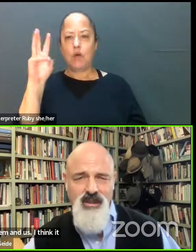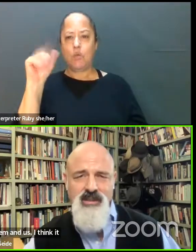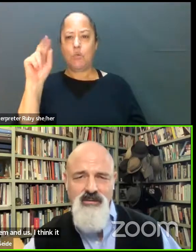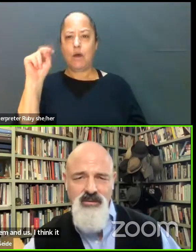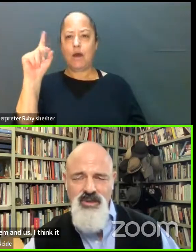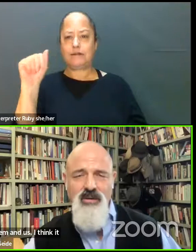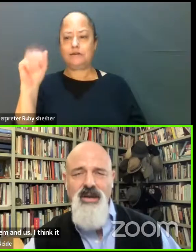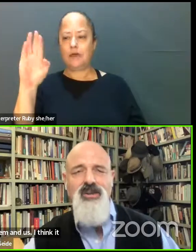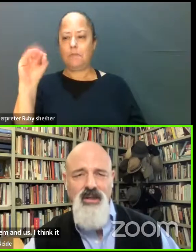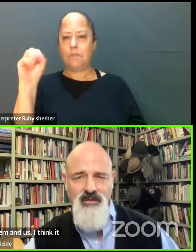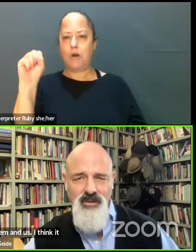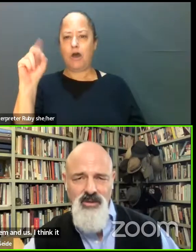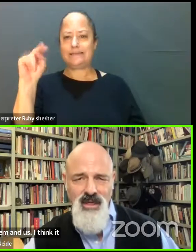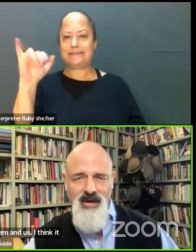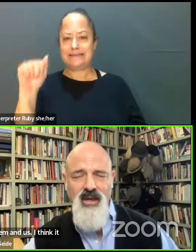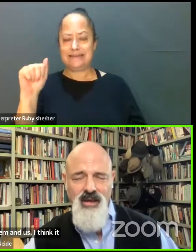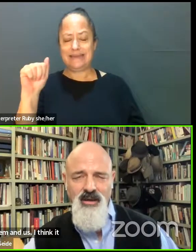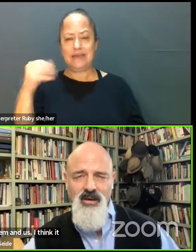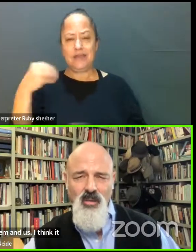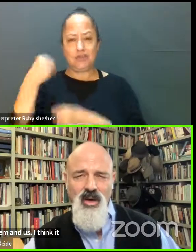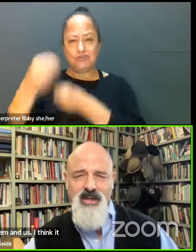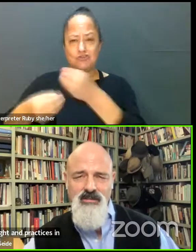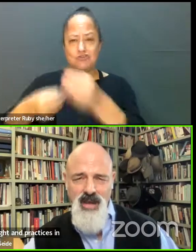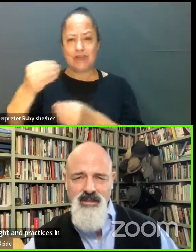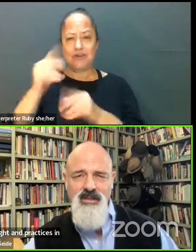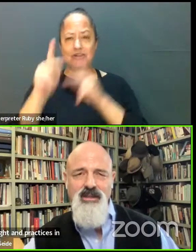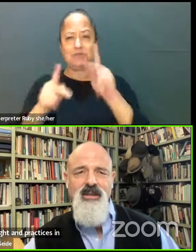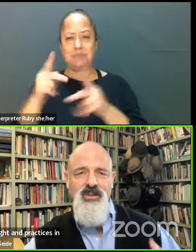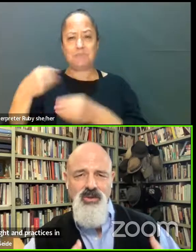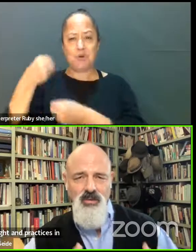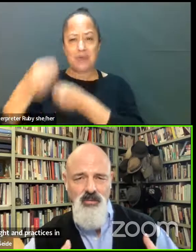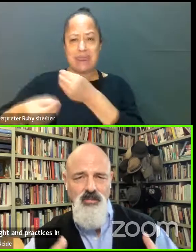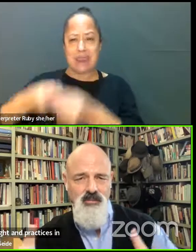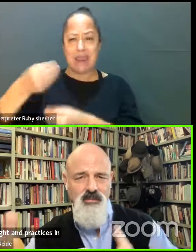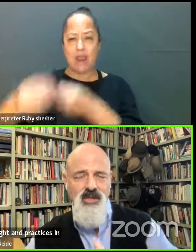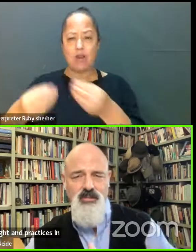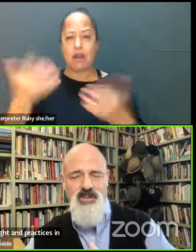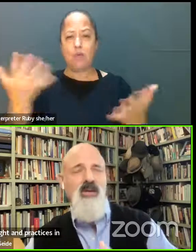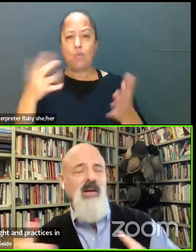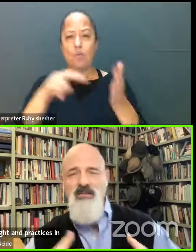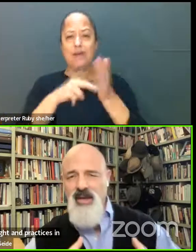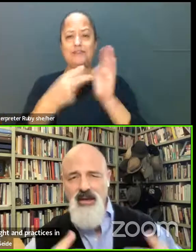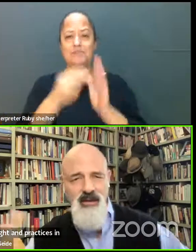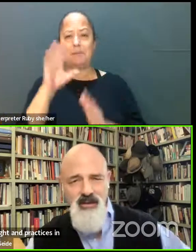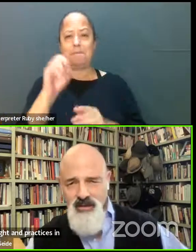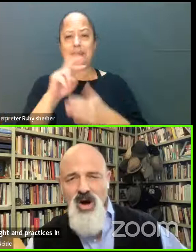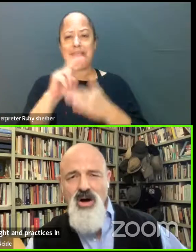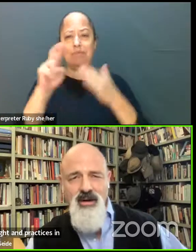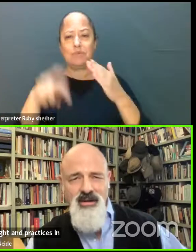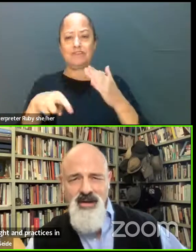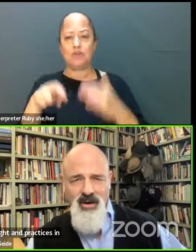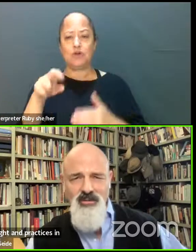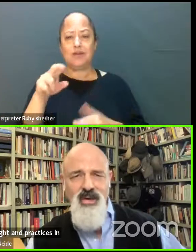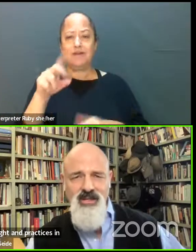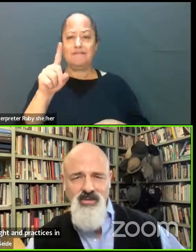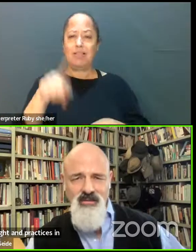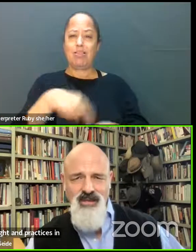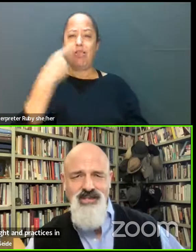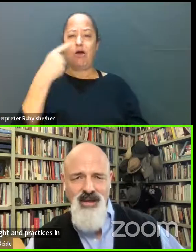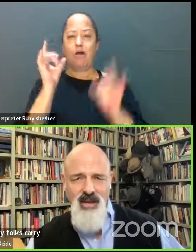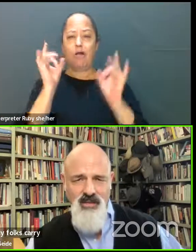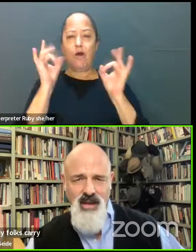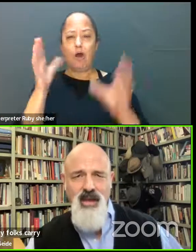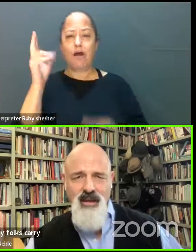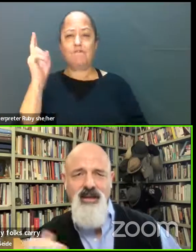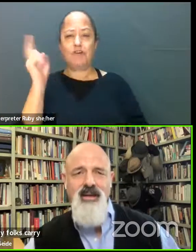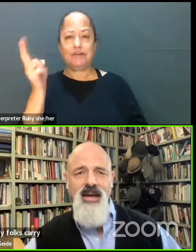Auschwitz. generationally, folks carry what it has meant to be the result of a long and awful history